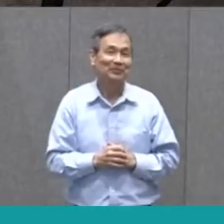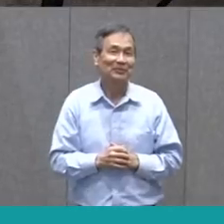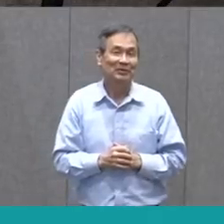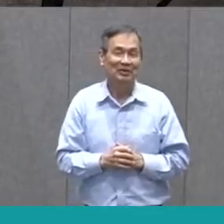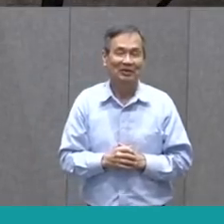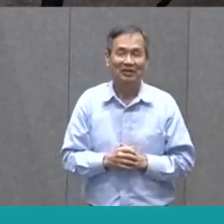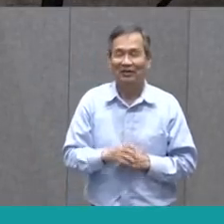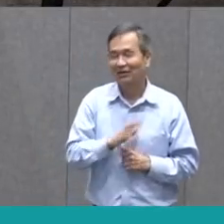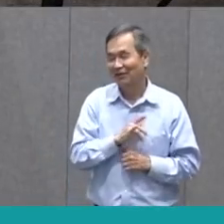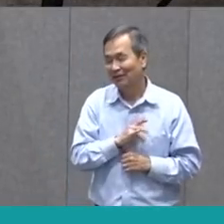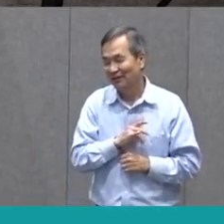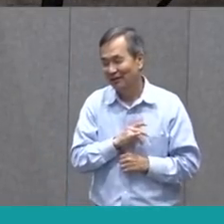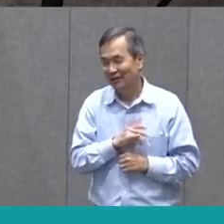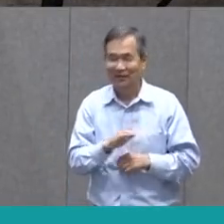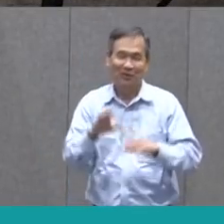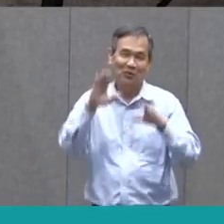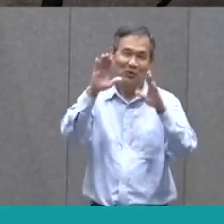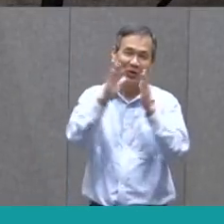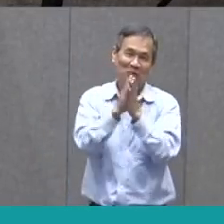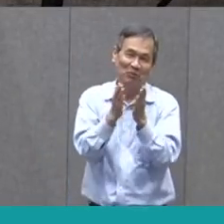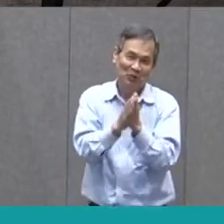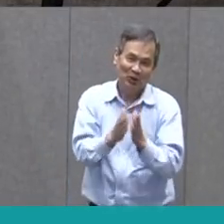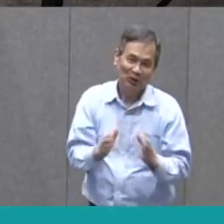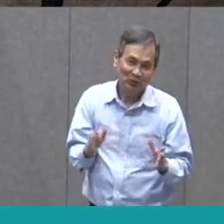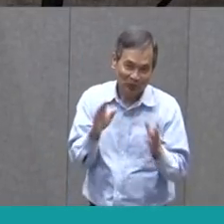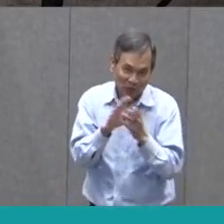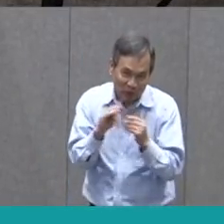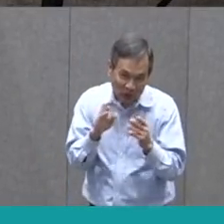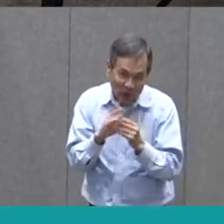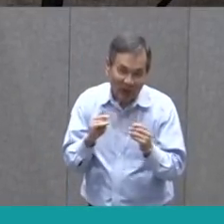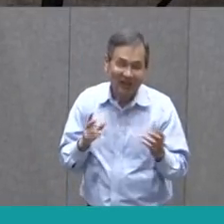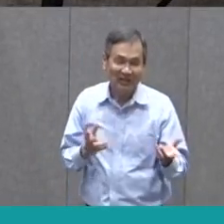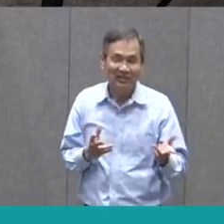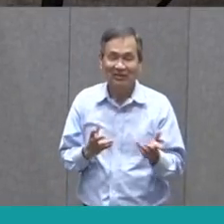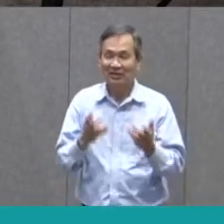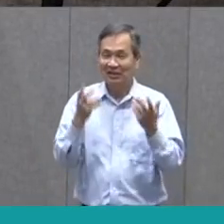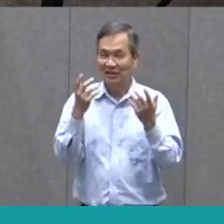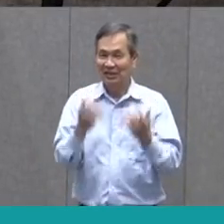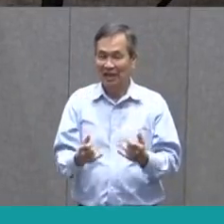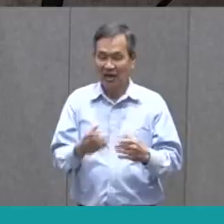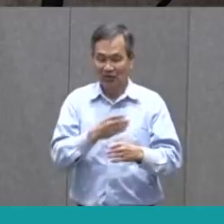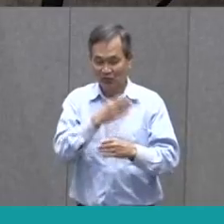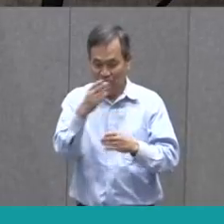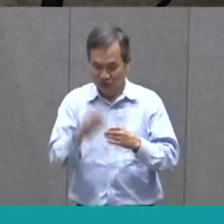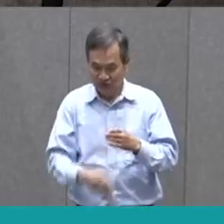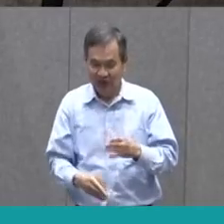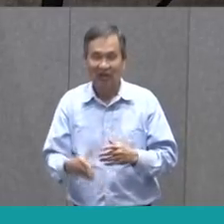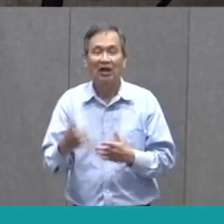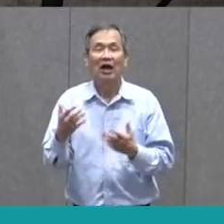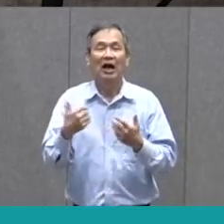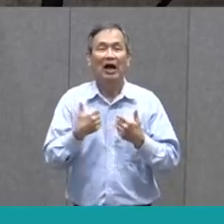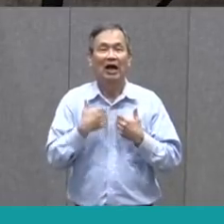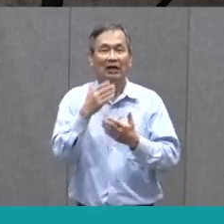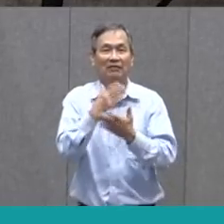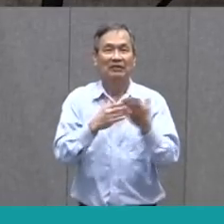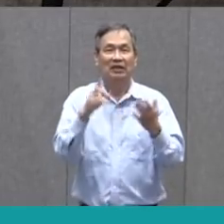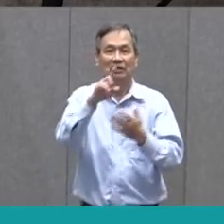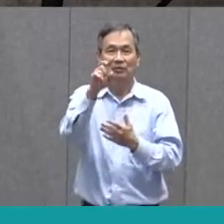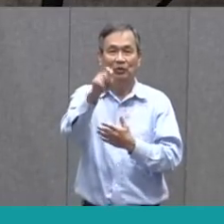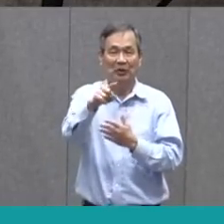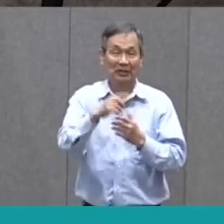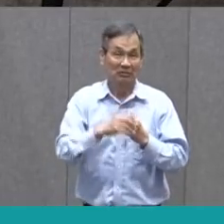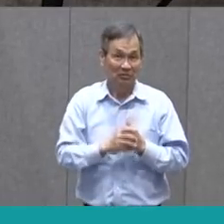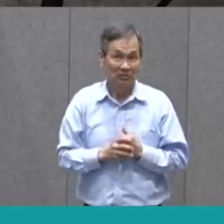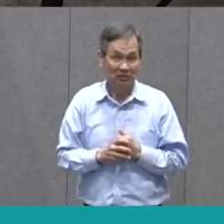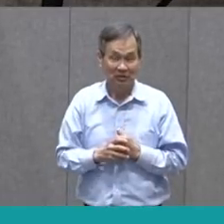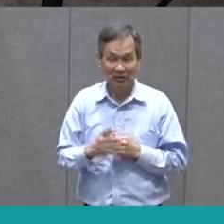What a wonderful book and story this was. So now that we've finished it, I just have a couple of questions that